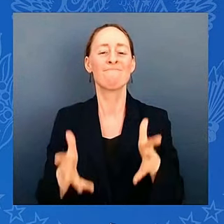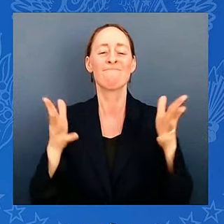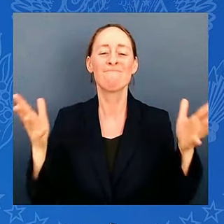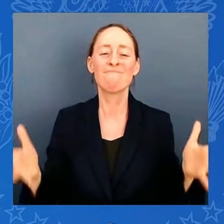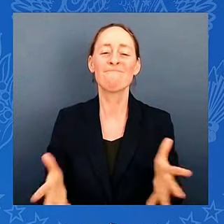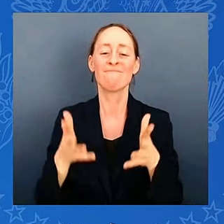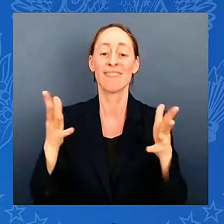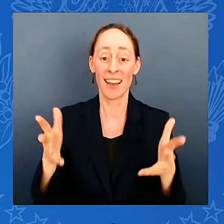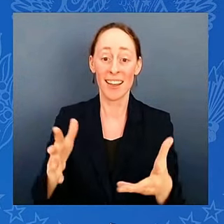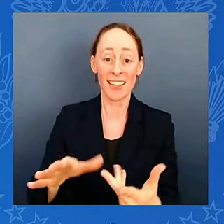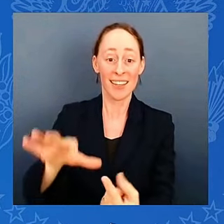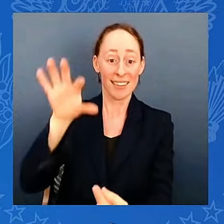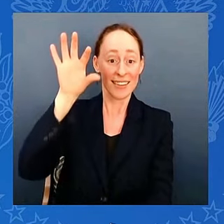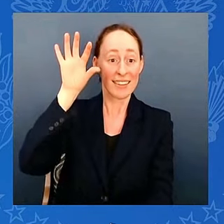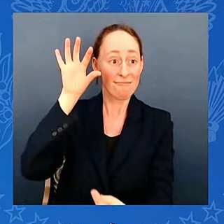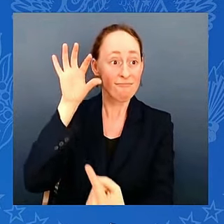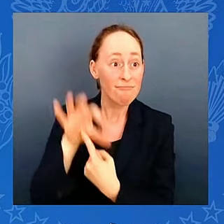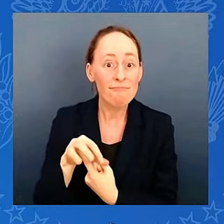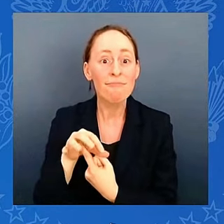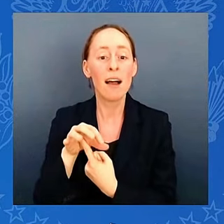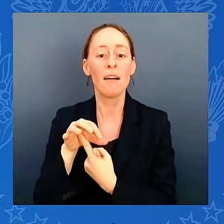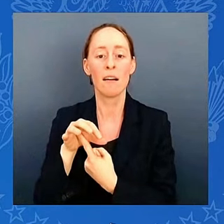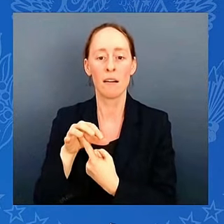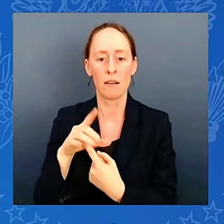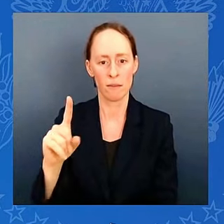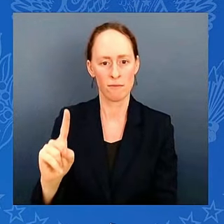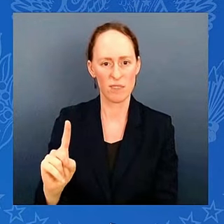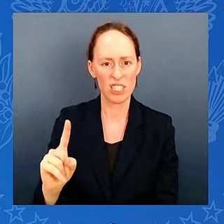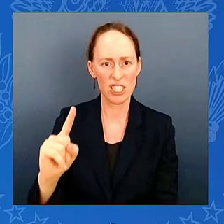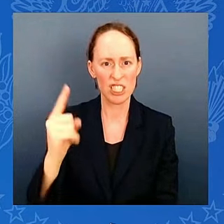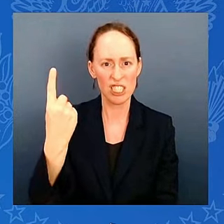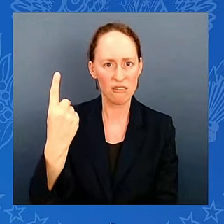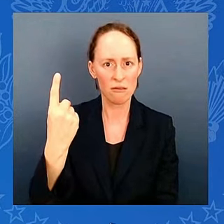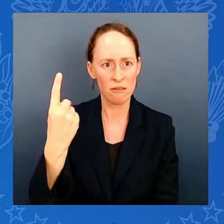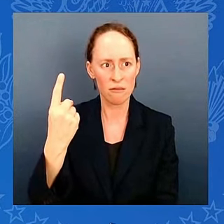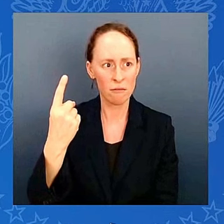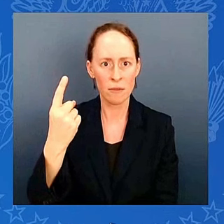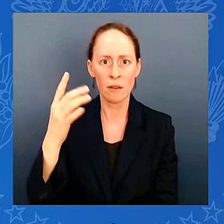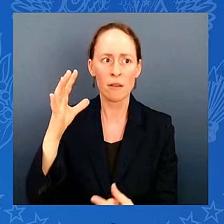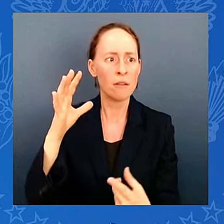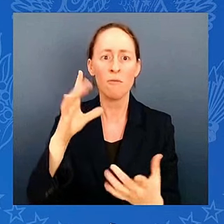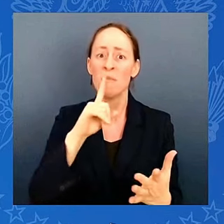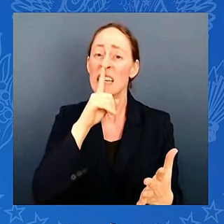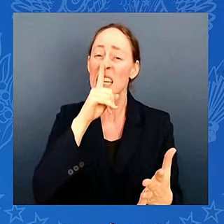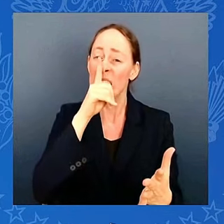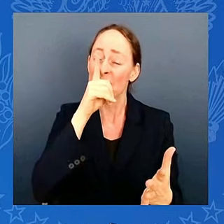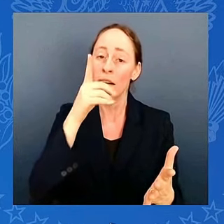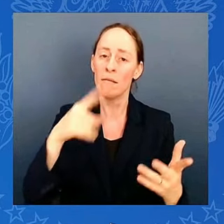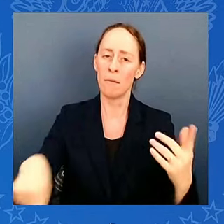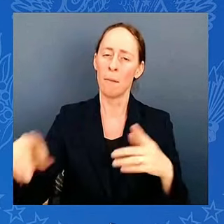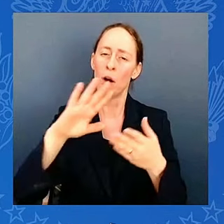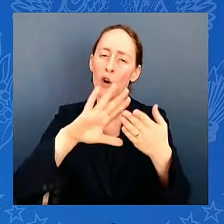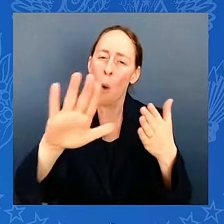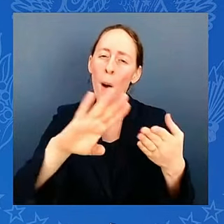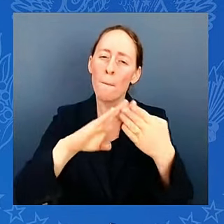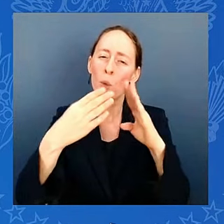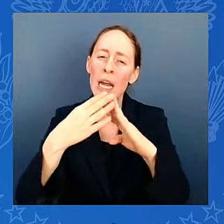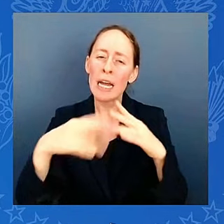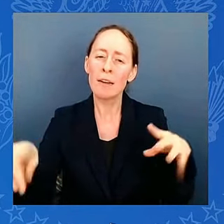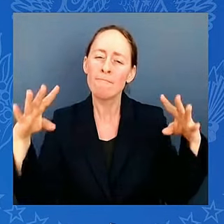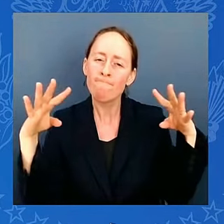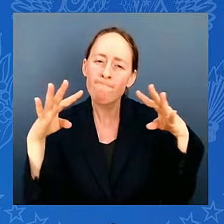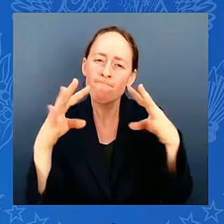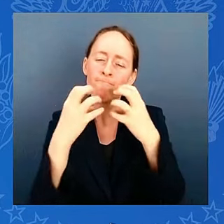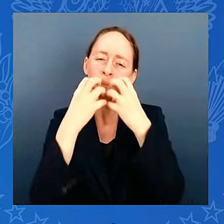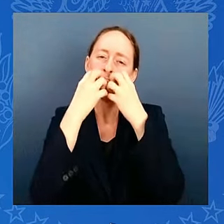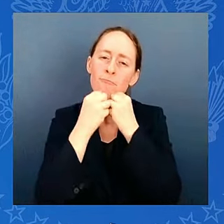you're the first and foremost champions in your community. The support you give the community. I mean it sincerely. It matters. It matters a